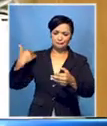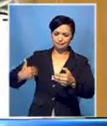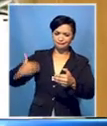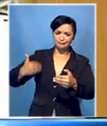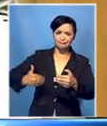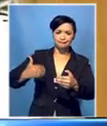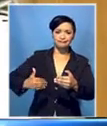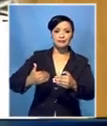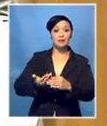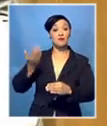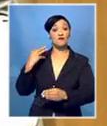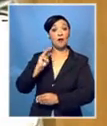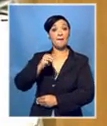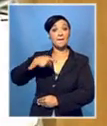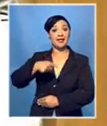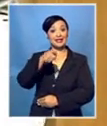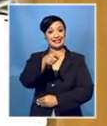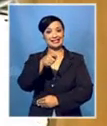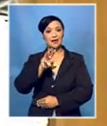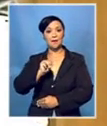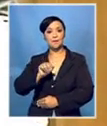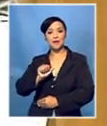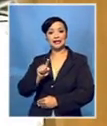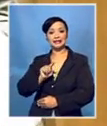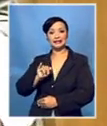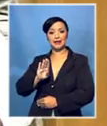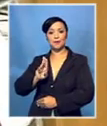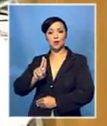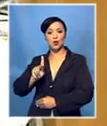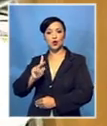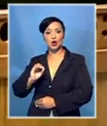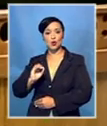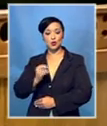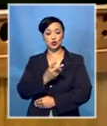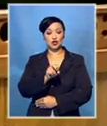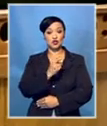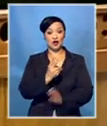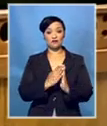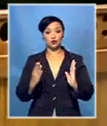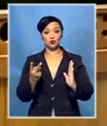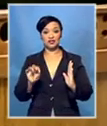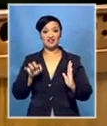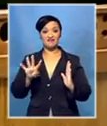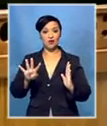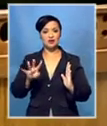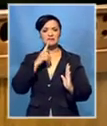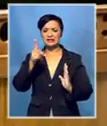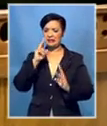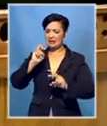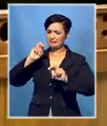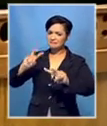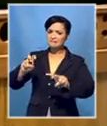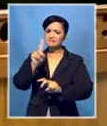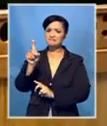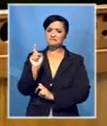Attempts by its former parliamentary leader Lindywe Mazibugo between 2012 and 2014 to debate the President's competence